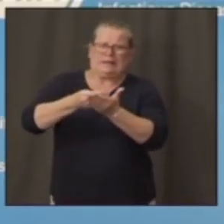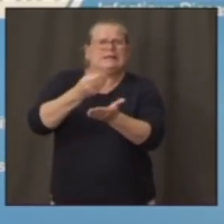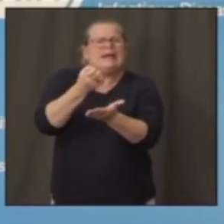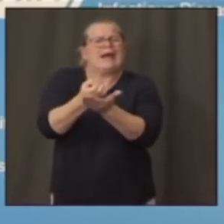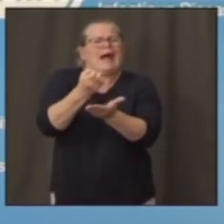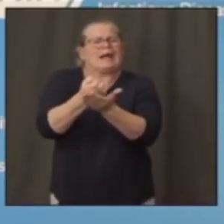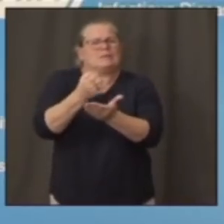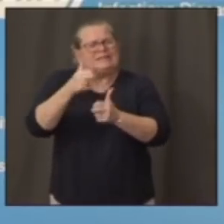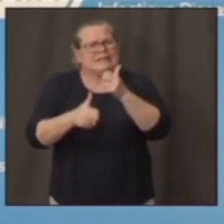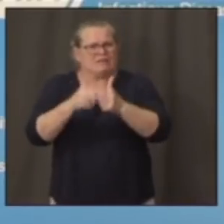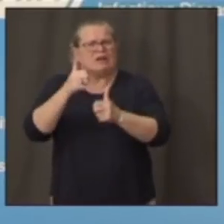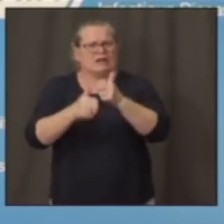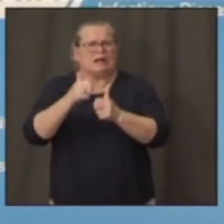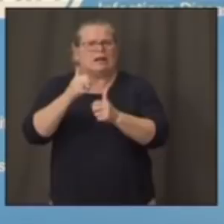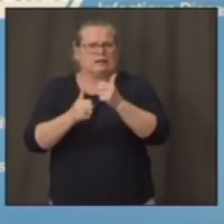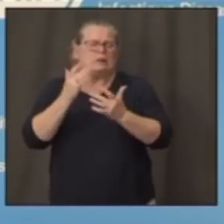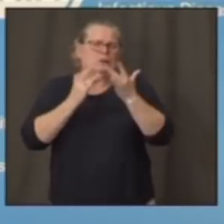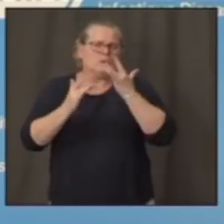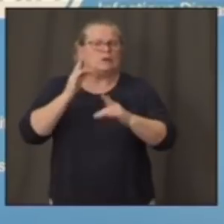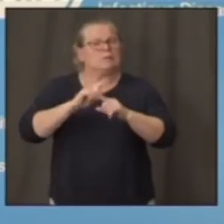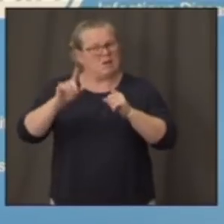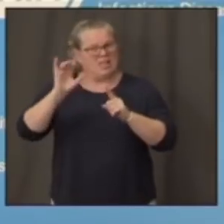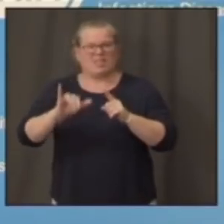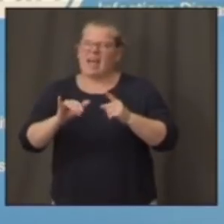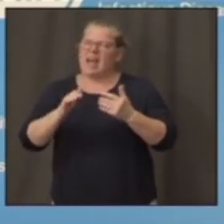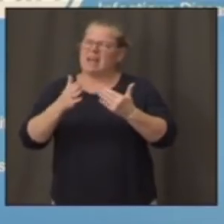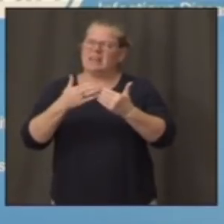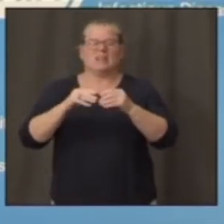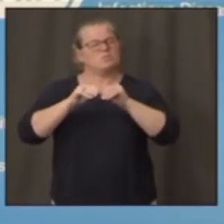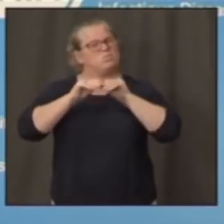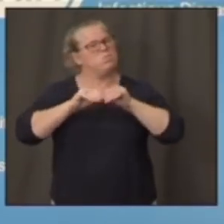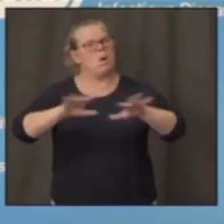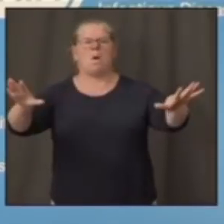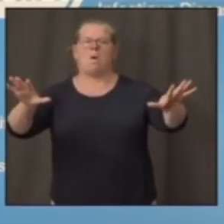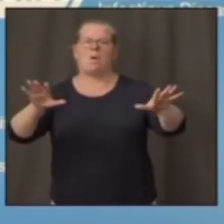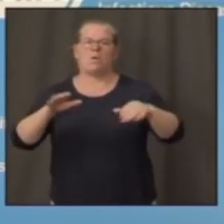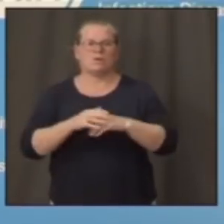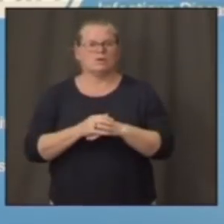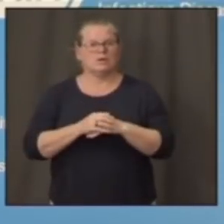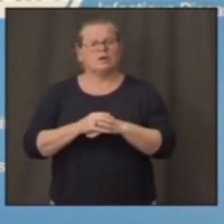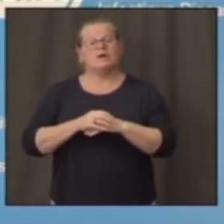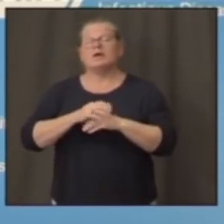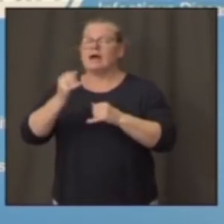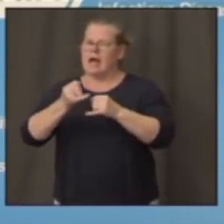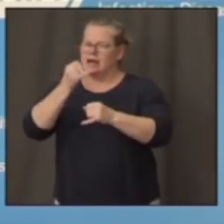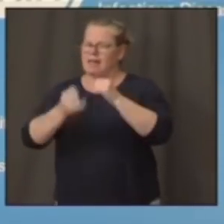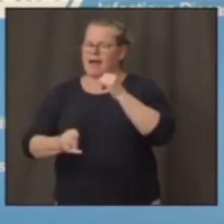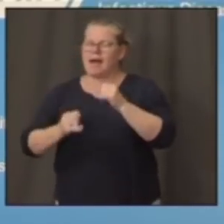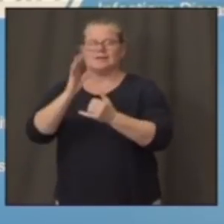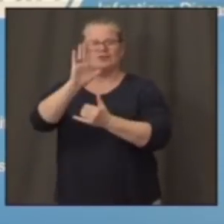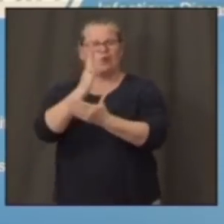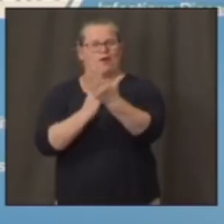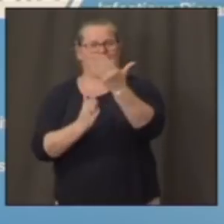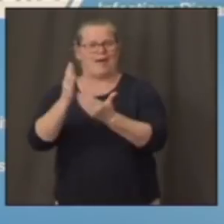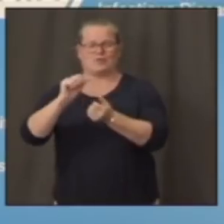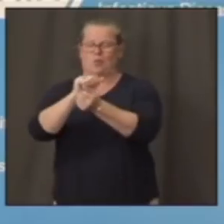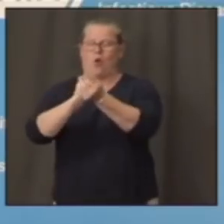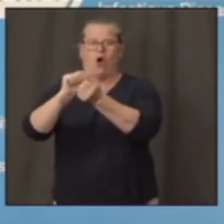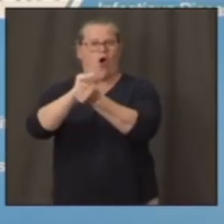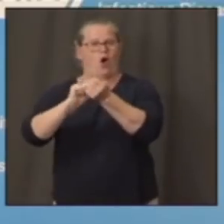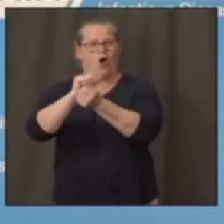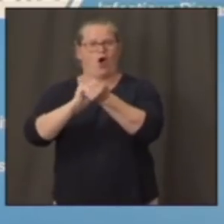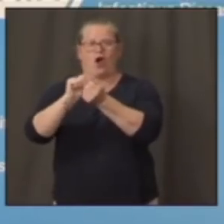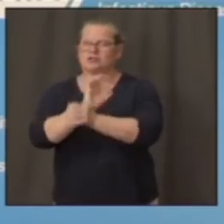that's a big spreader of infection. And finally, wash your hands. Have good hand hygiene. Just those five or six